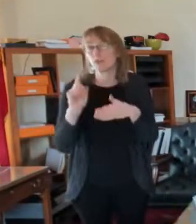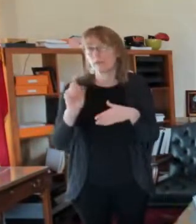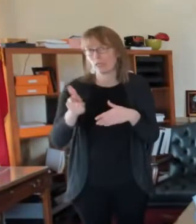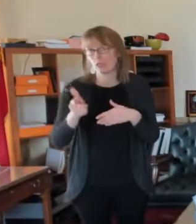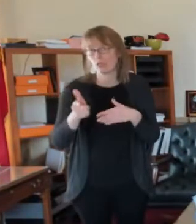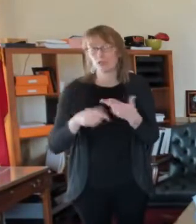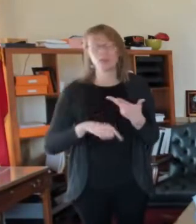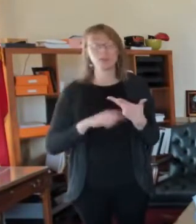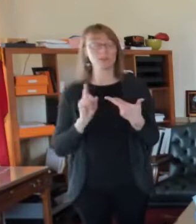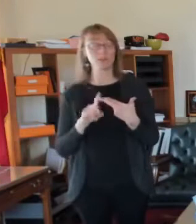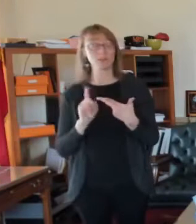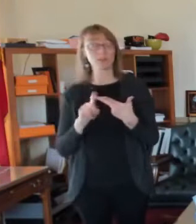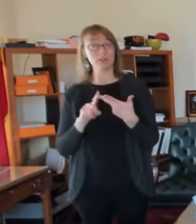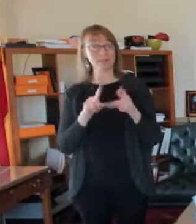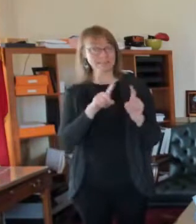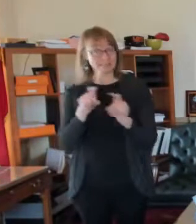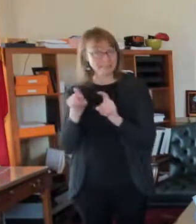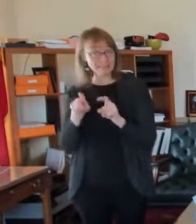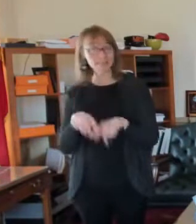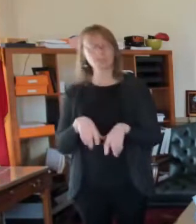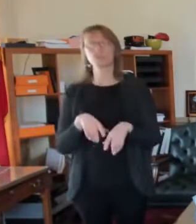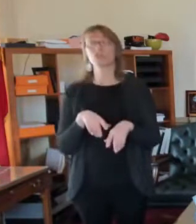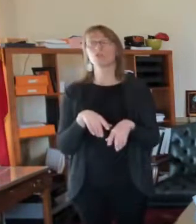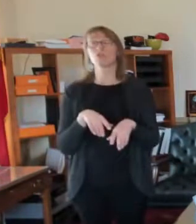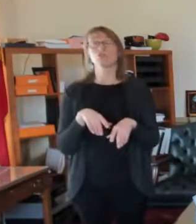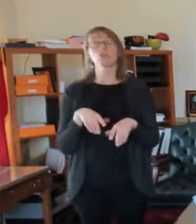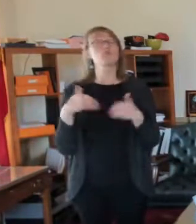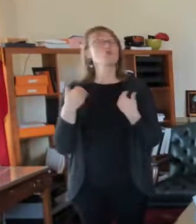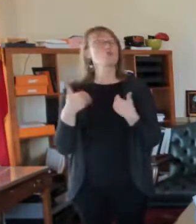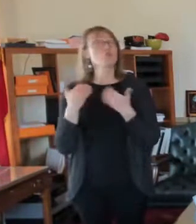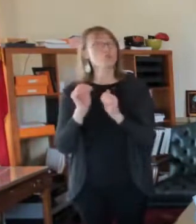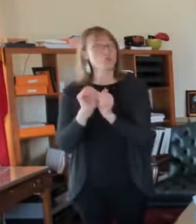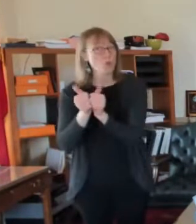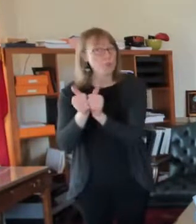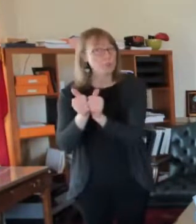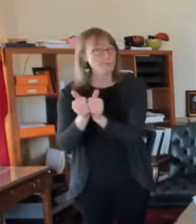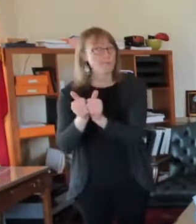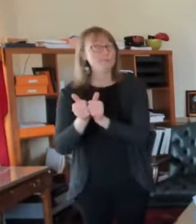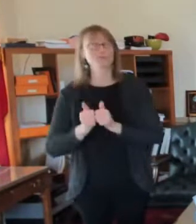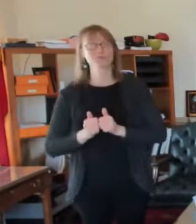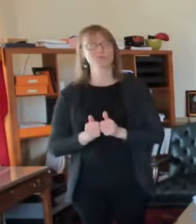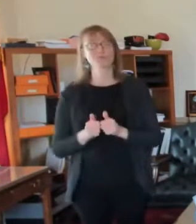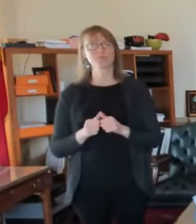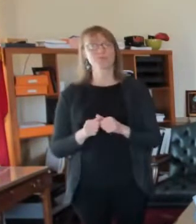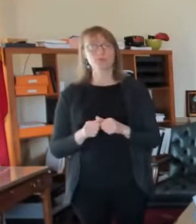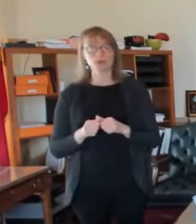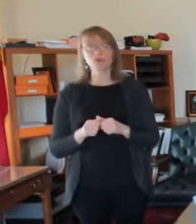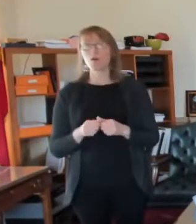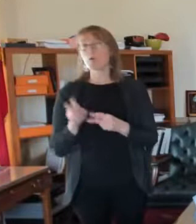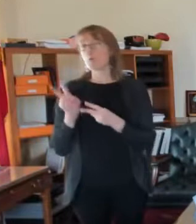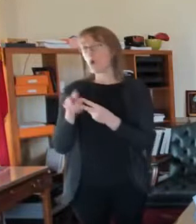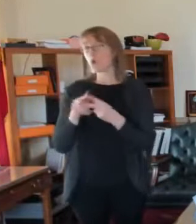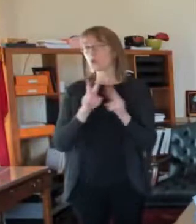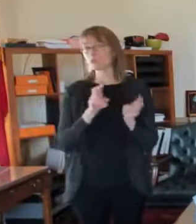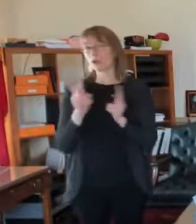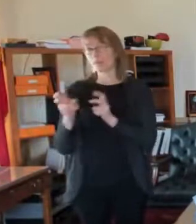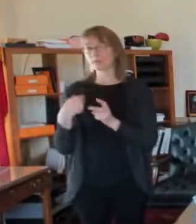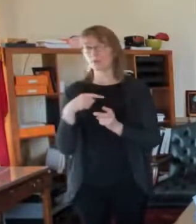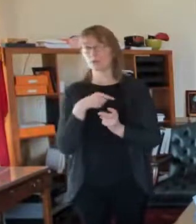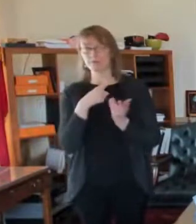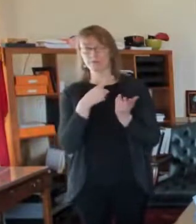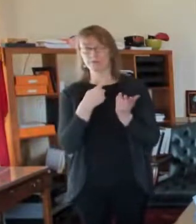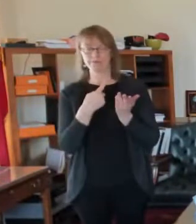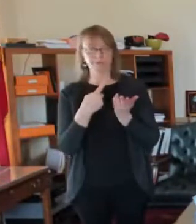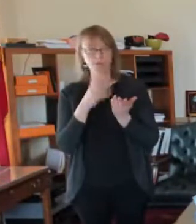Um, all of the, all of those regulations we are taking a look at the testing of youth sports is required